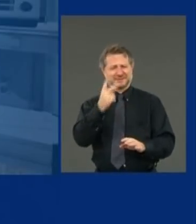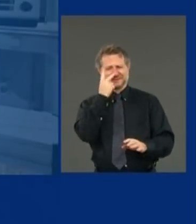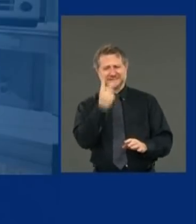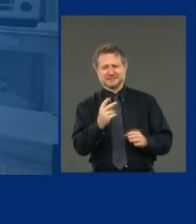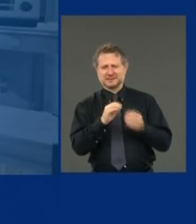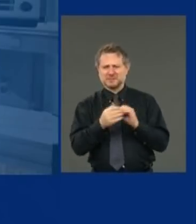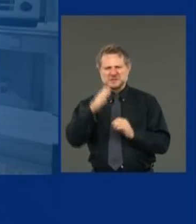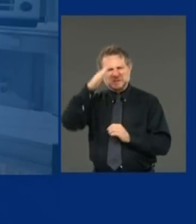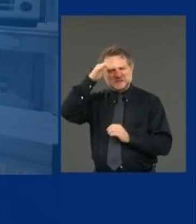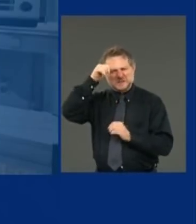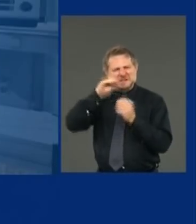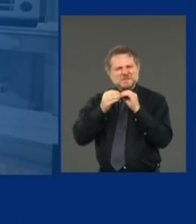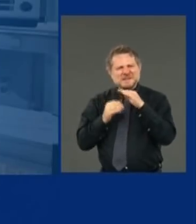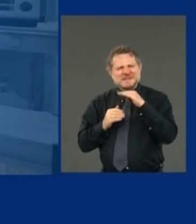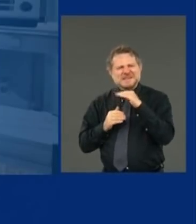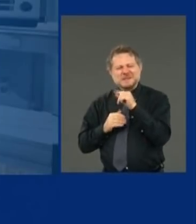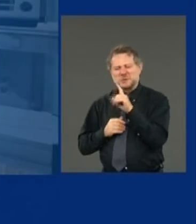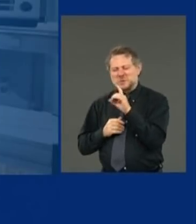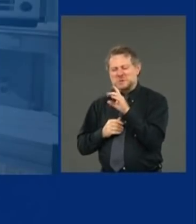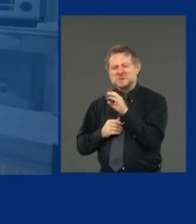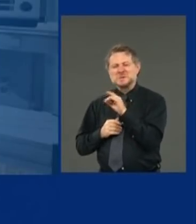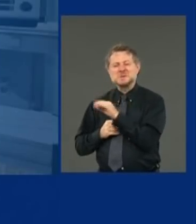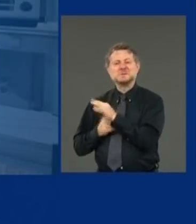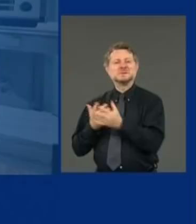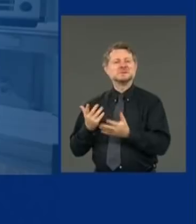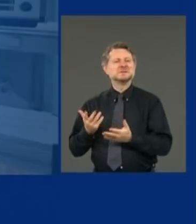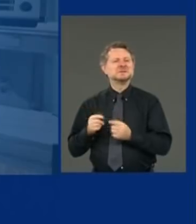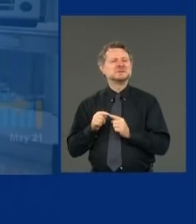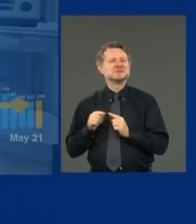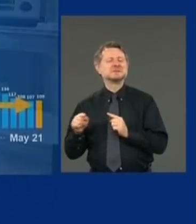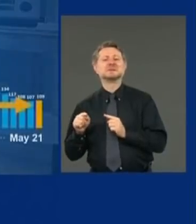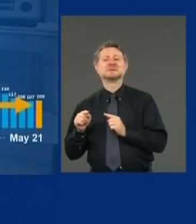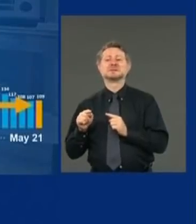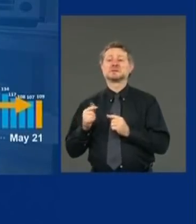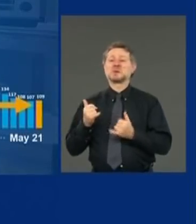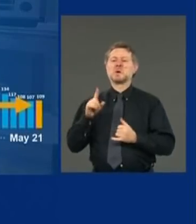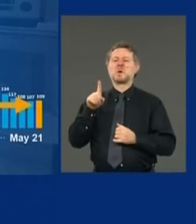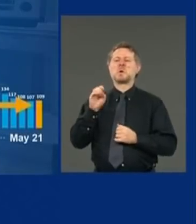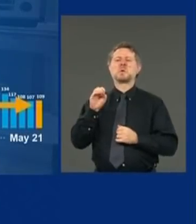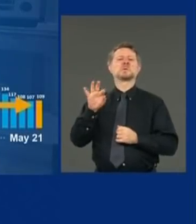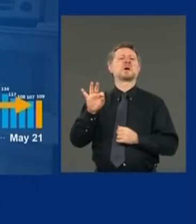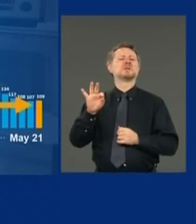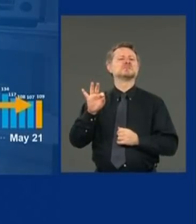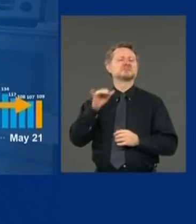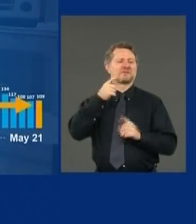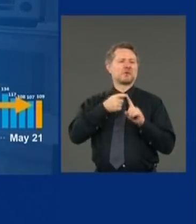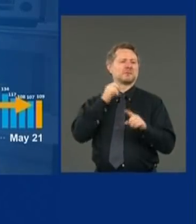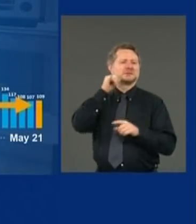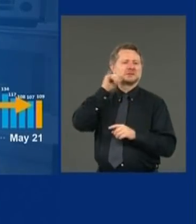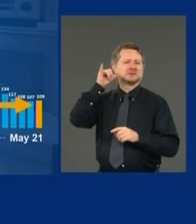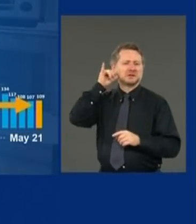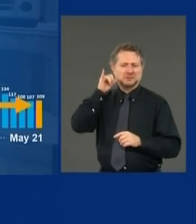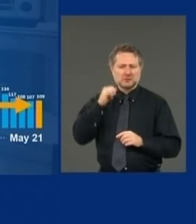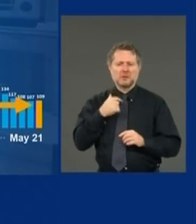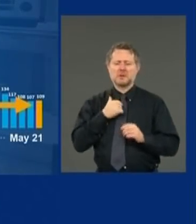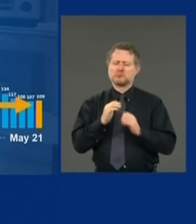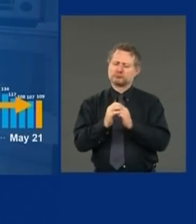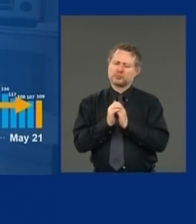on its way down. But it's 109 yesterday. They're all in our thoughts and prayers.